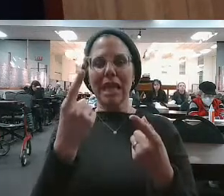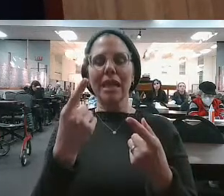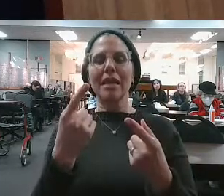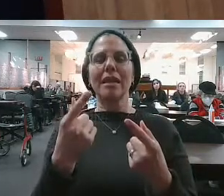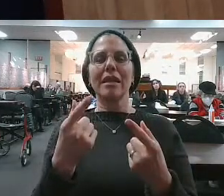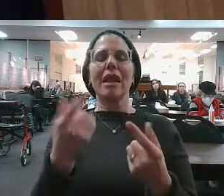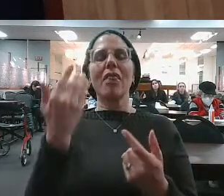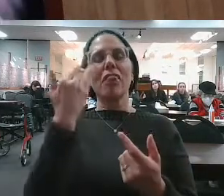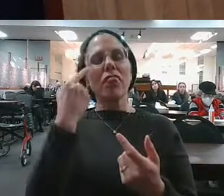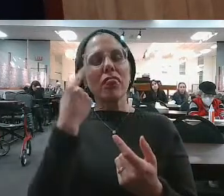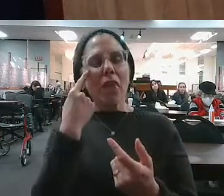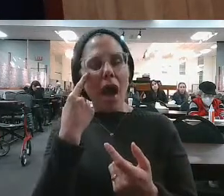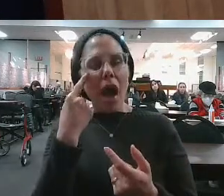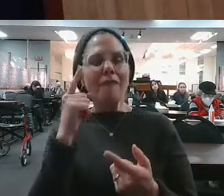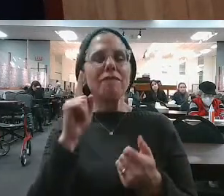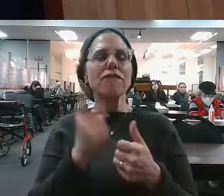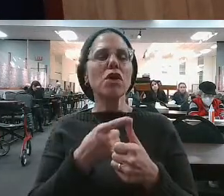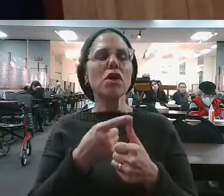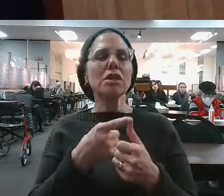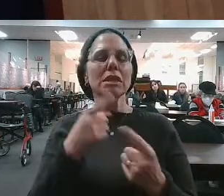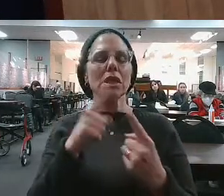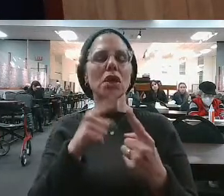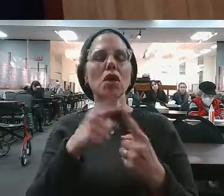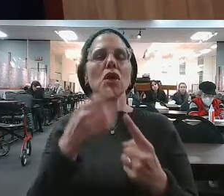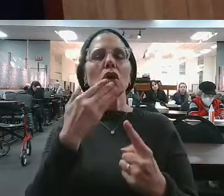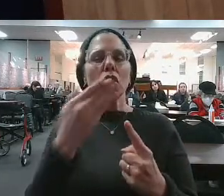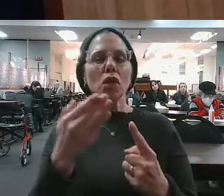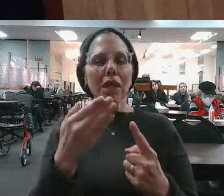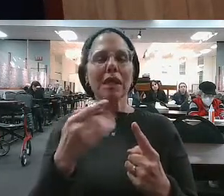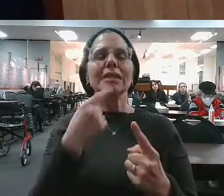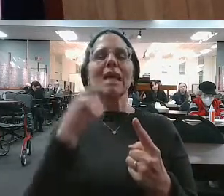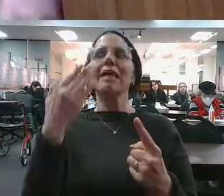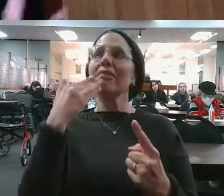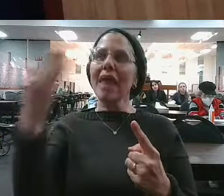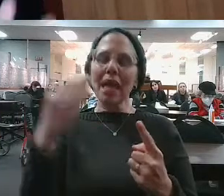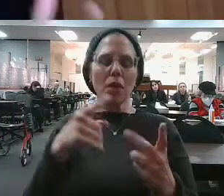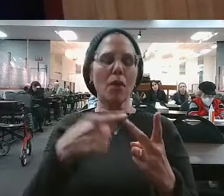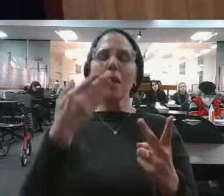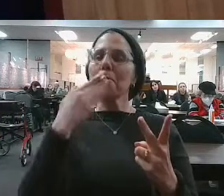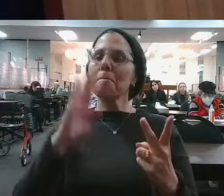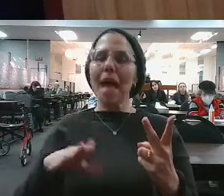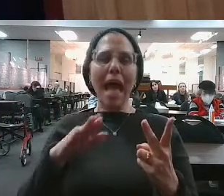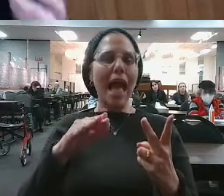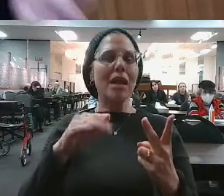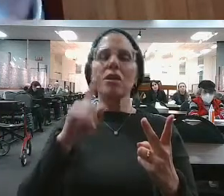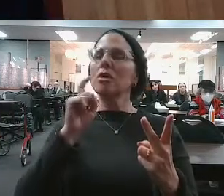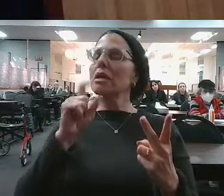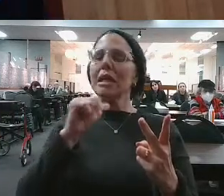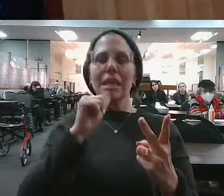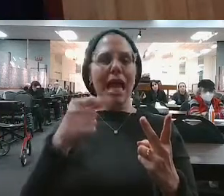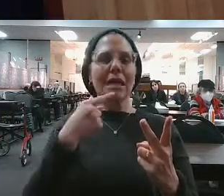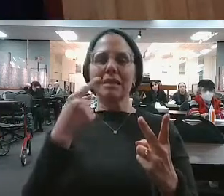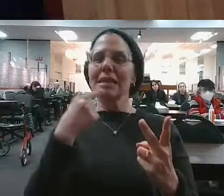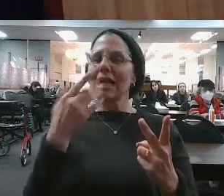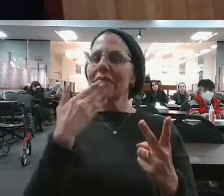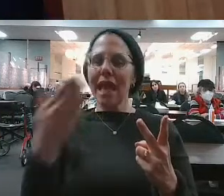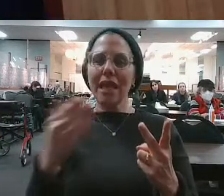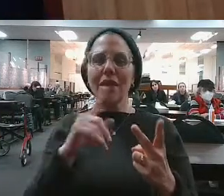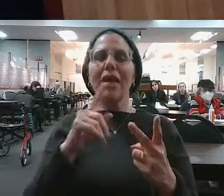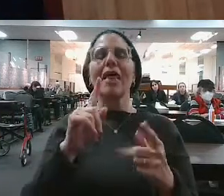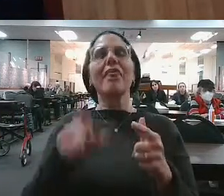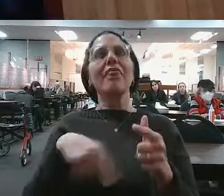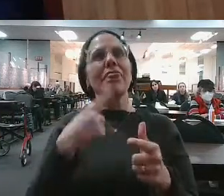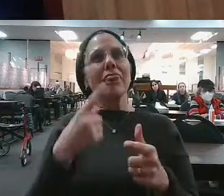For bad, you accept. You accept. Because that's acceptance is a big thing also. I accept and I move on. But I never thought for a moment to give